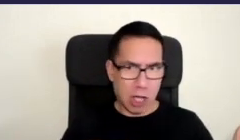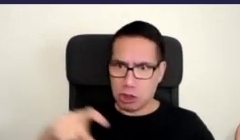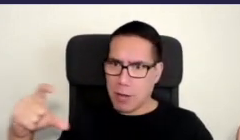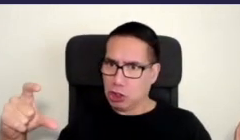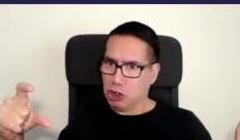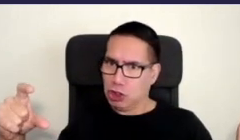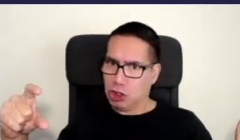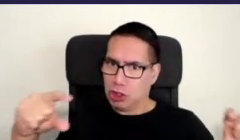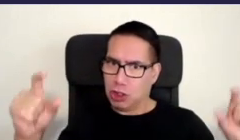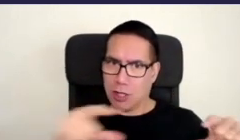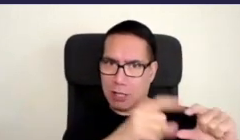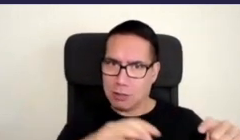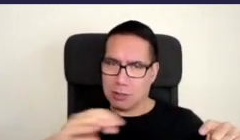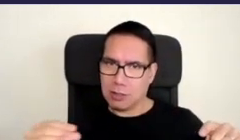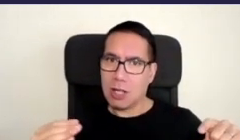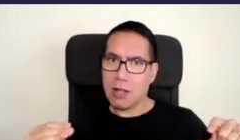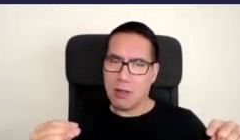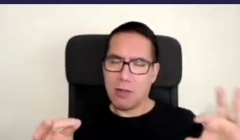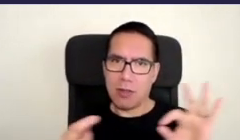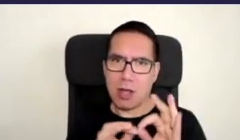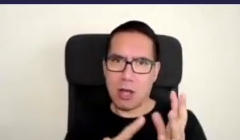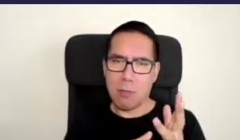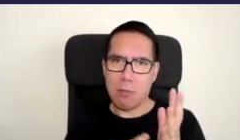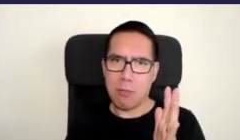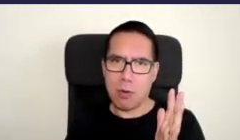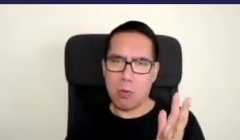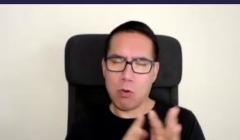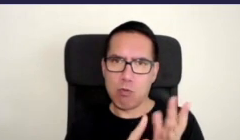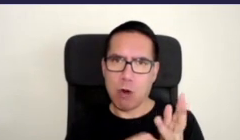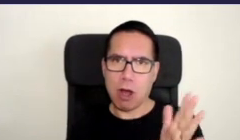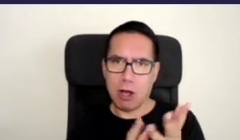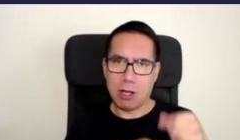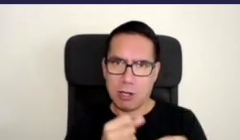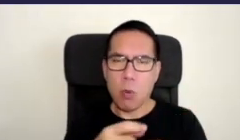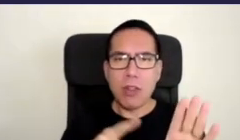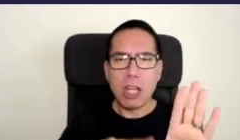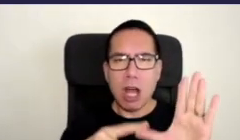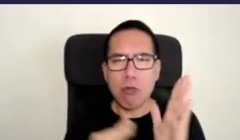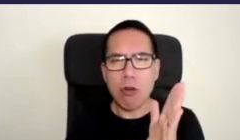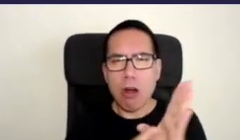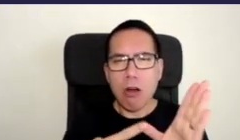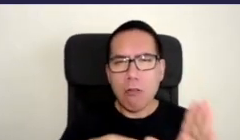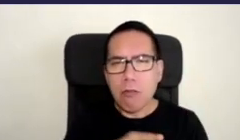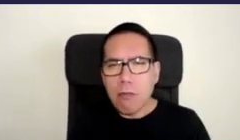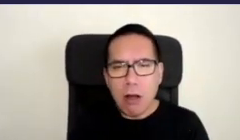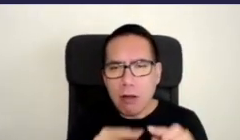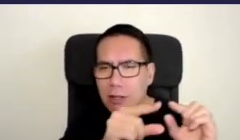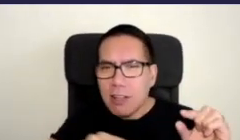Birrarung the Yarra we're looking at 200 gardens in here